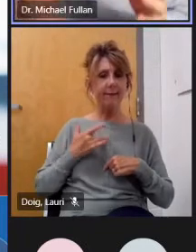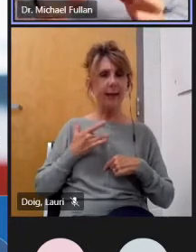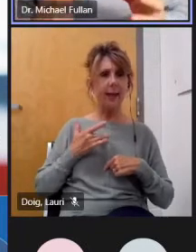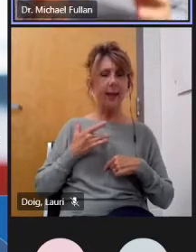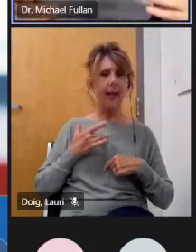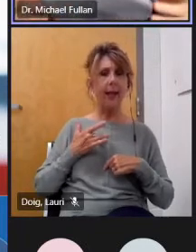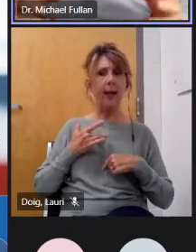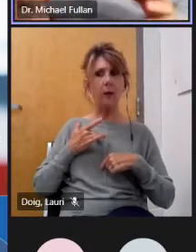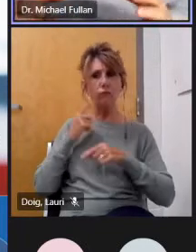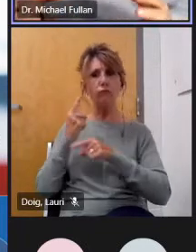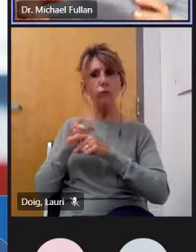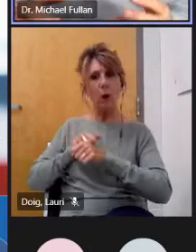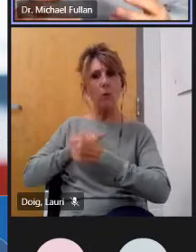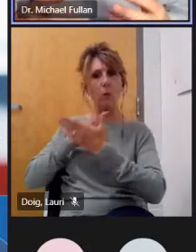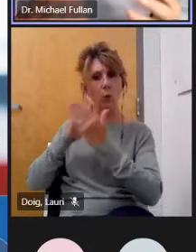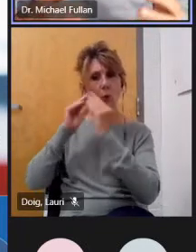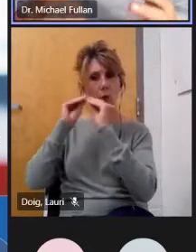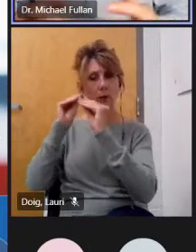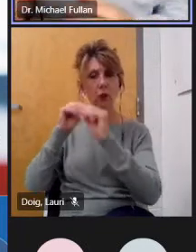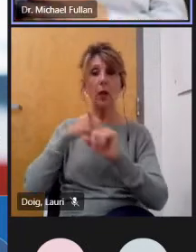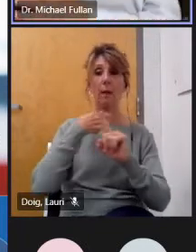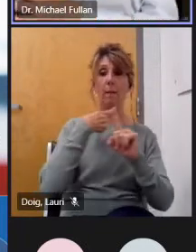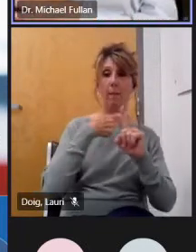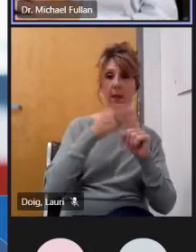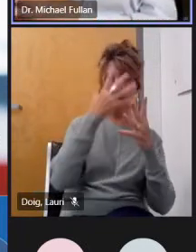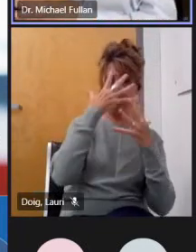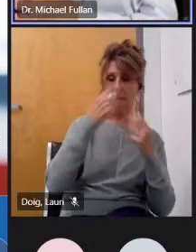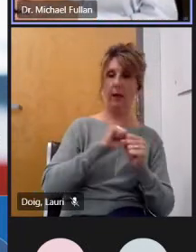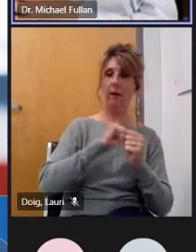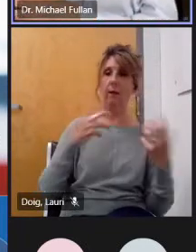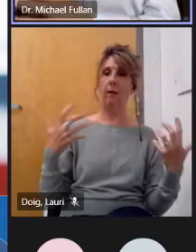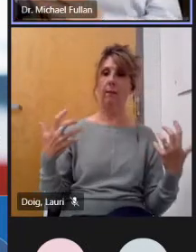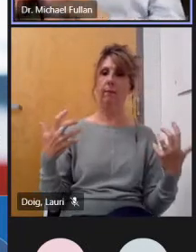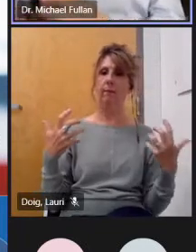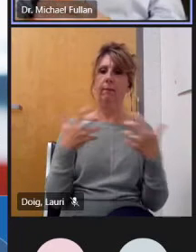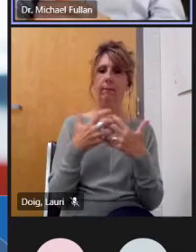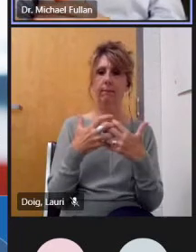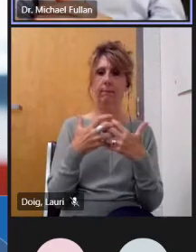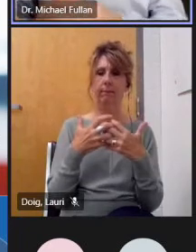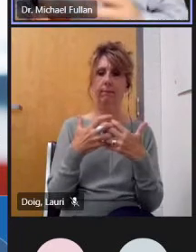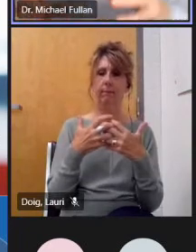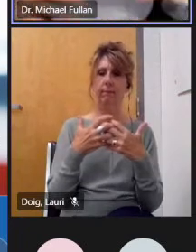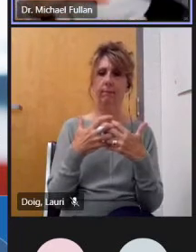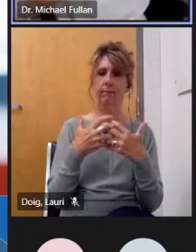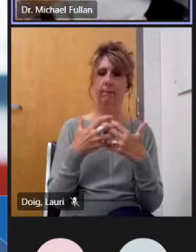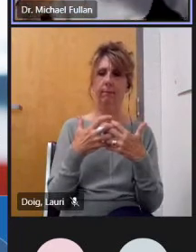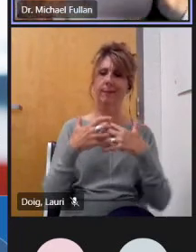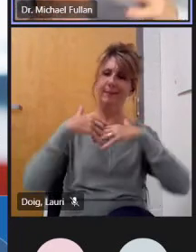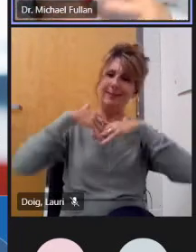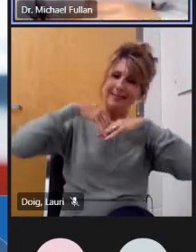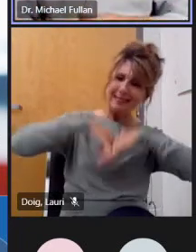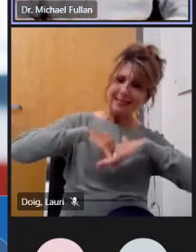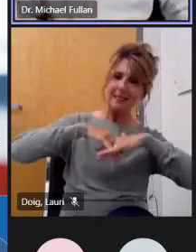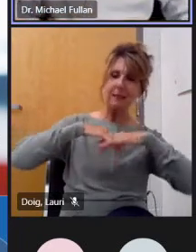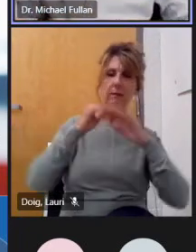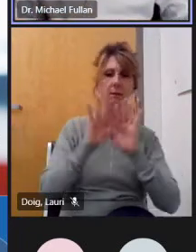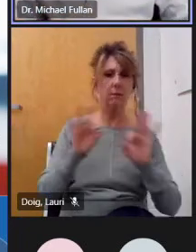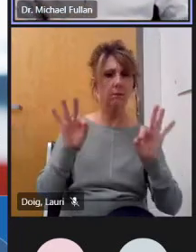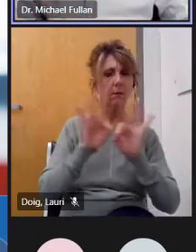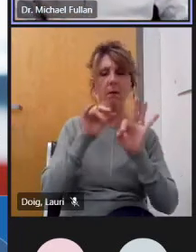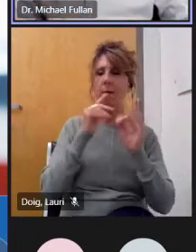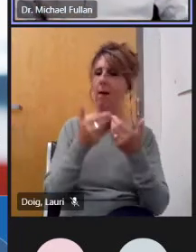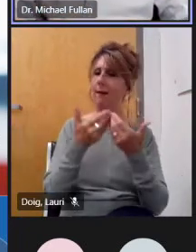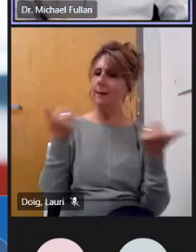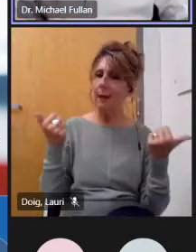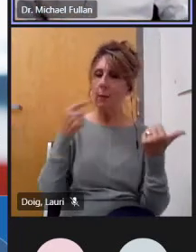it's the same thing we don't we don't just do learning and say oh we better have social emotional learning let's parachute that in it's all part of as you'll see